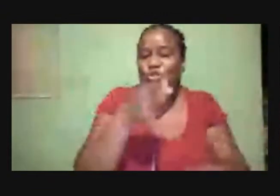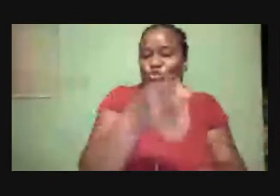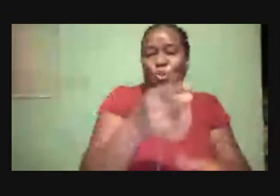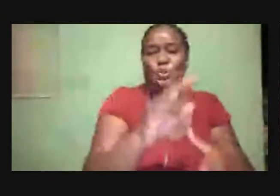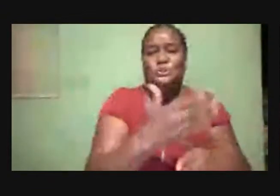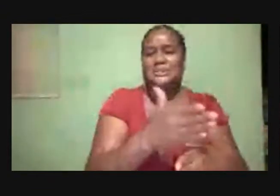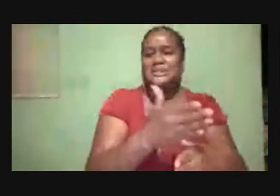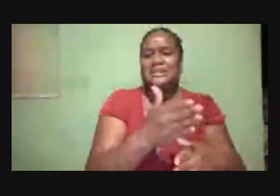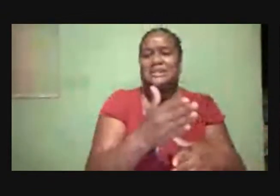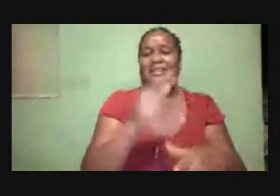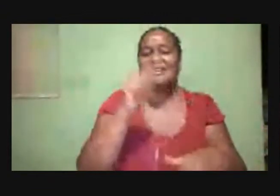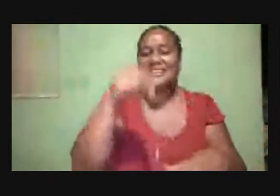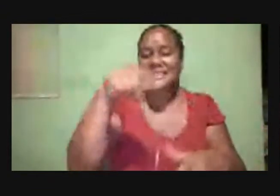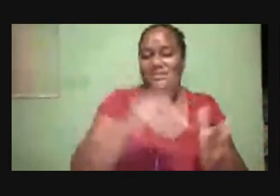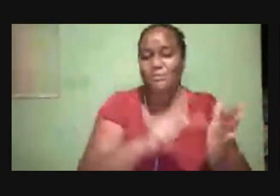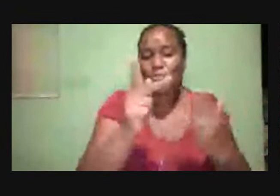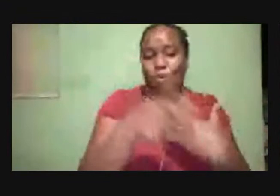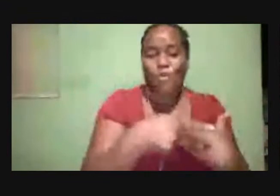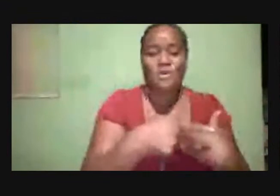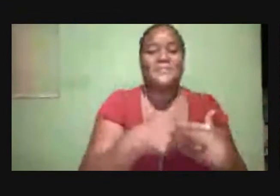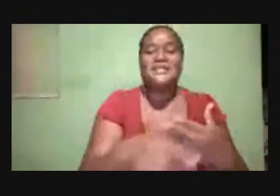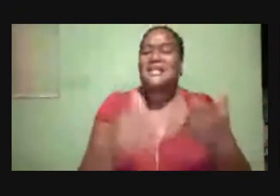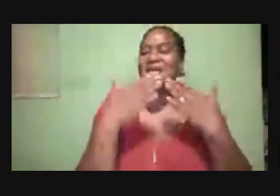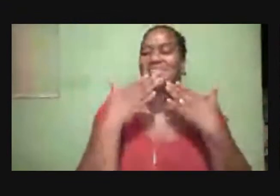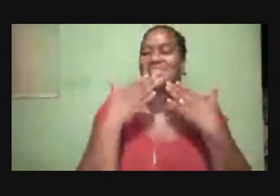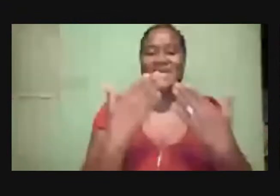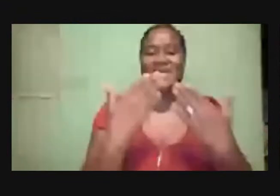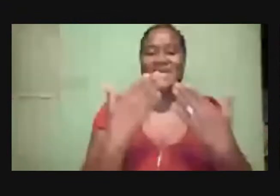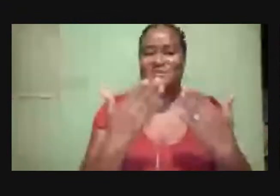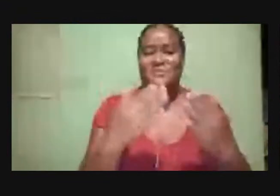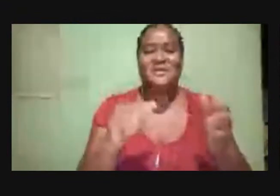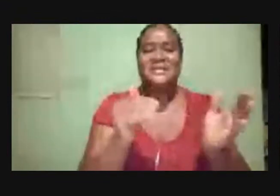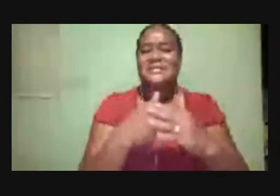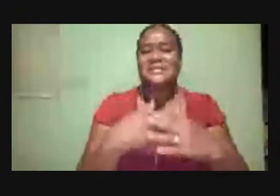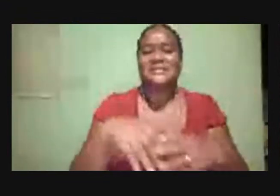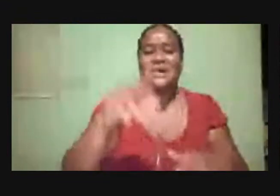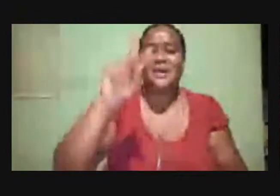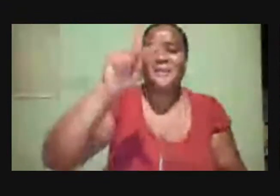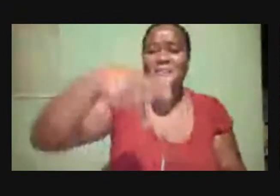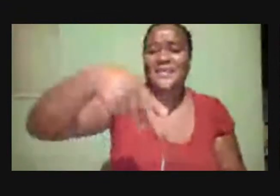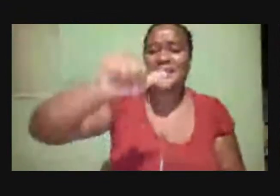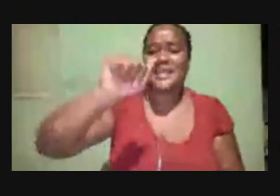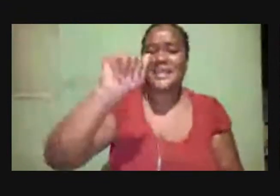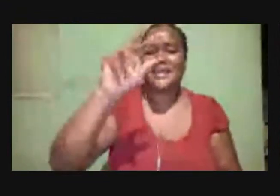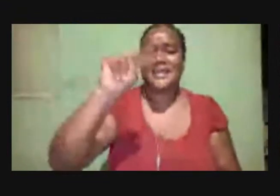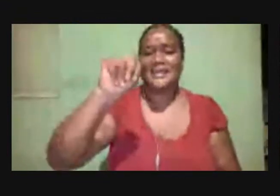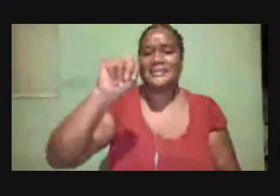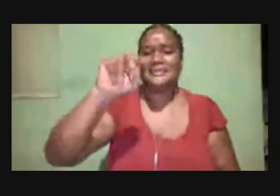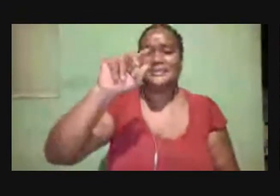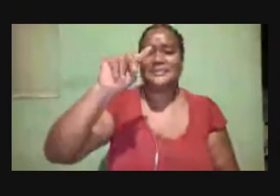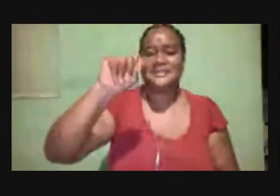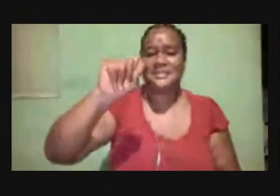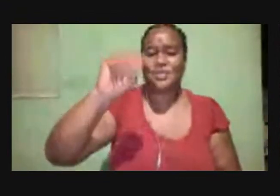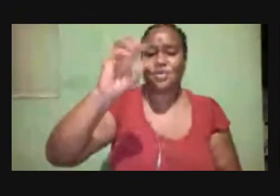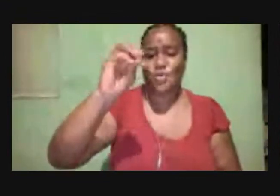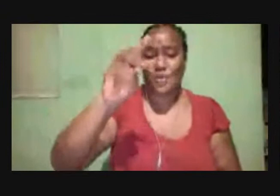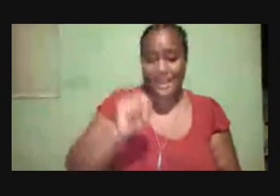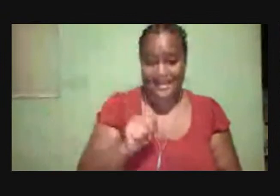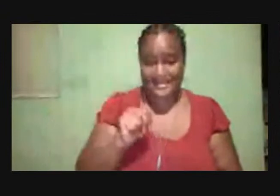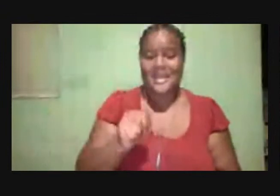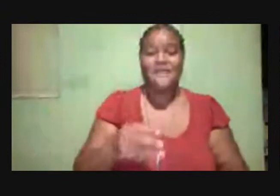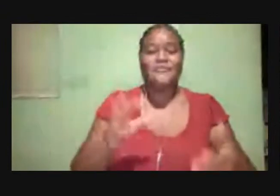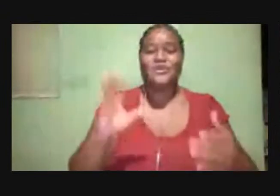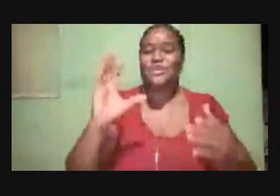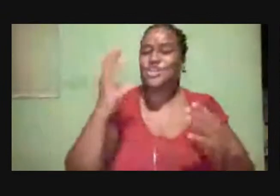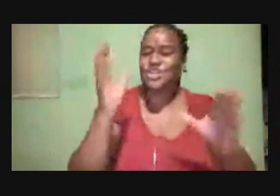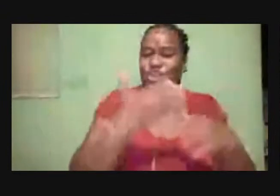Sister Panton Shared a presentation On autism And thank you for your openness